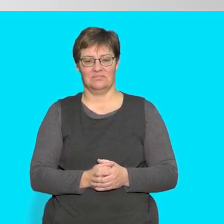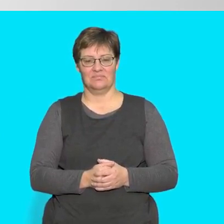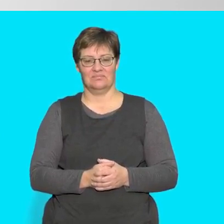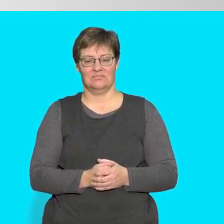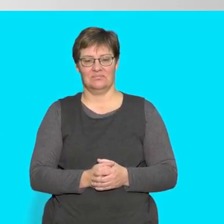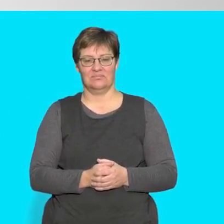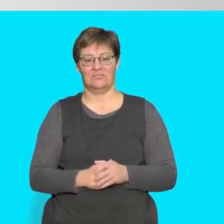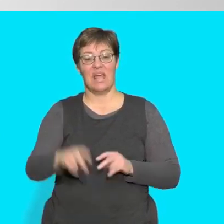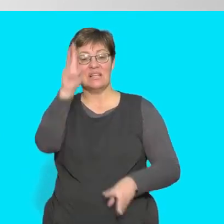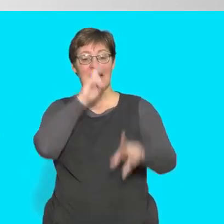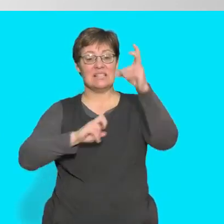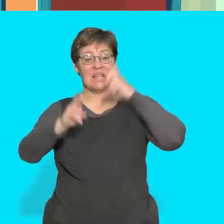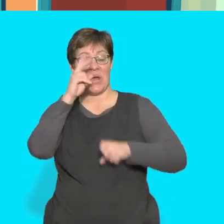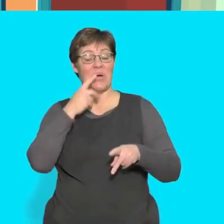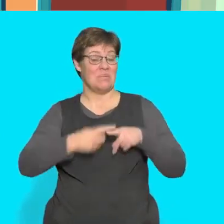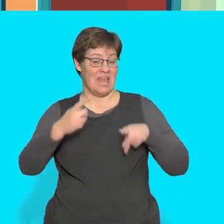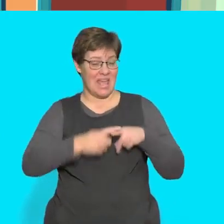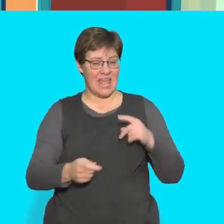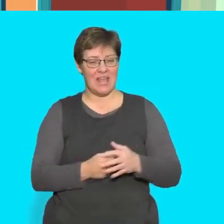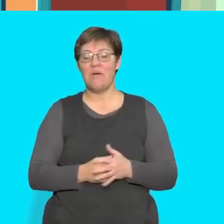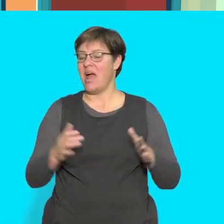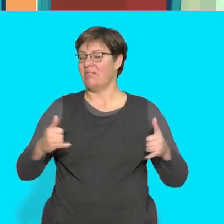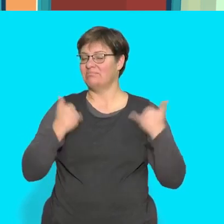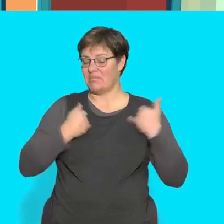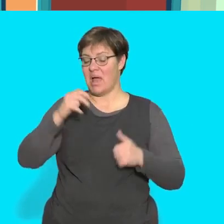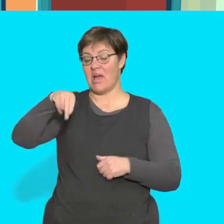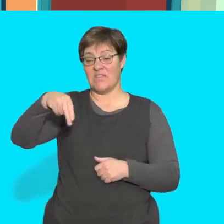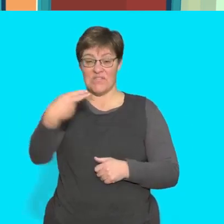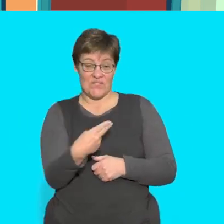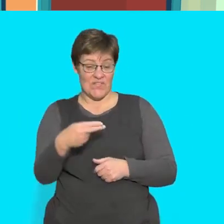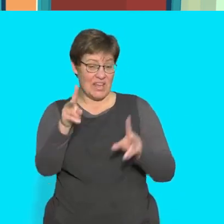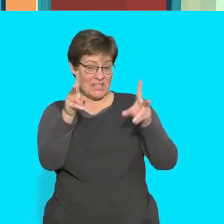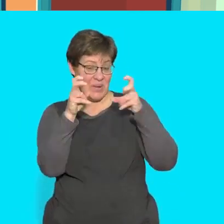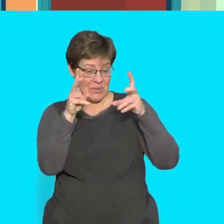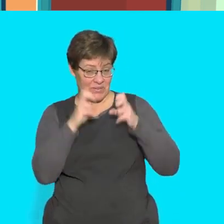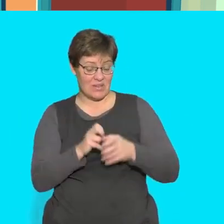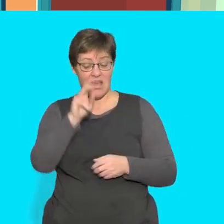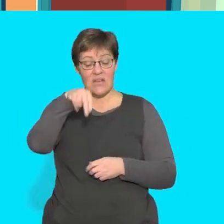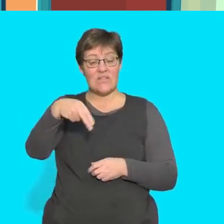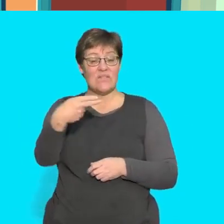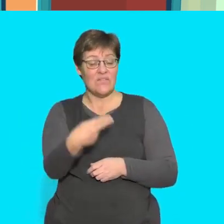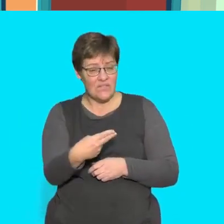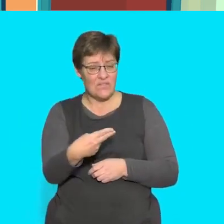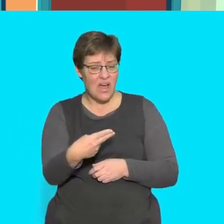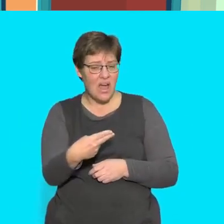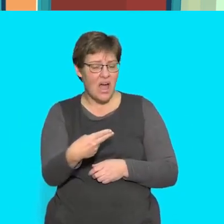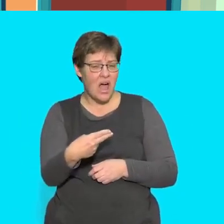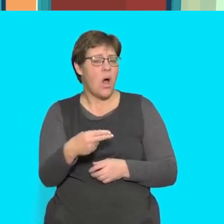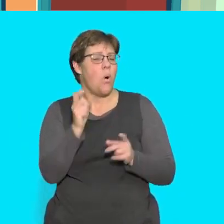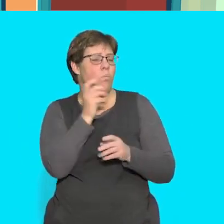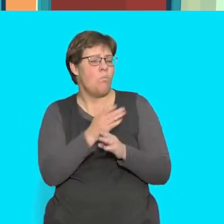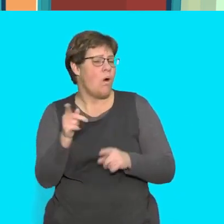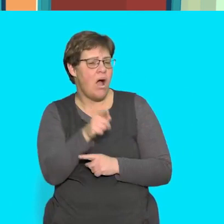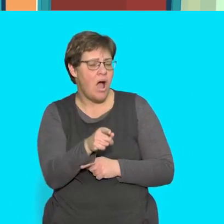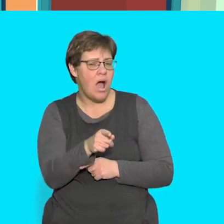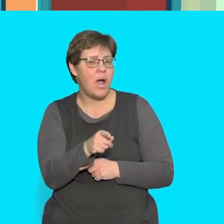sound play sound let's have fun with the f sound the f sound we are working with is made by